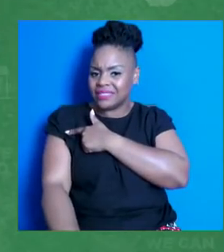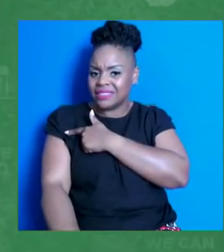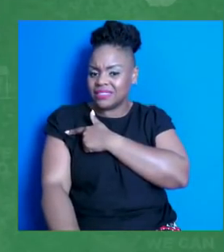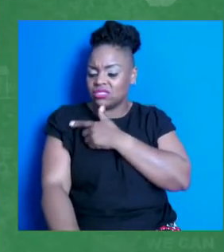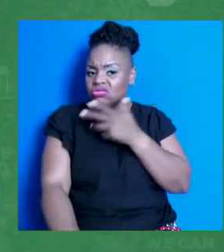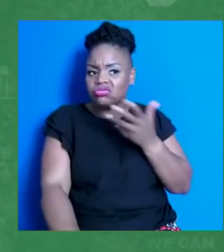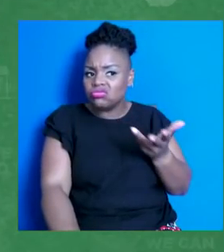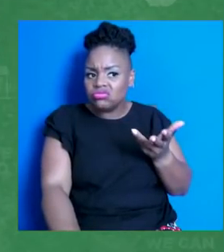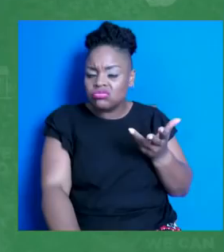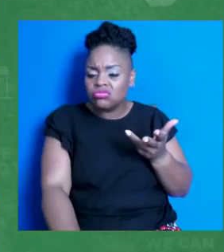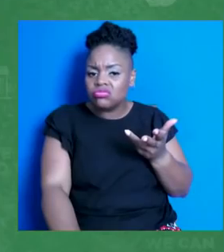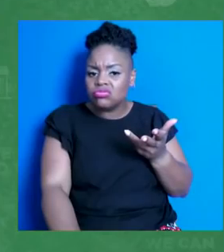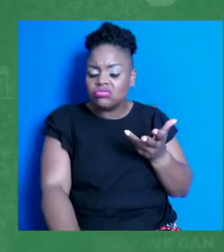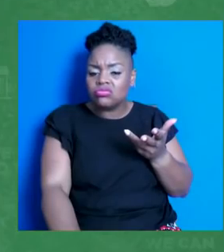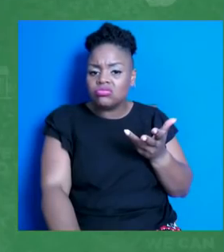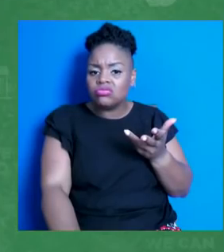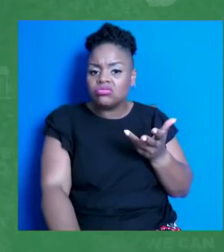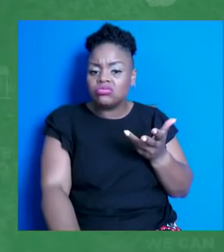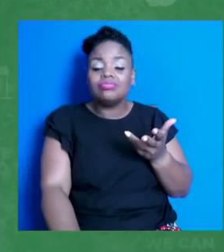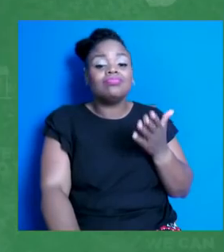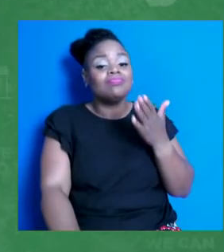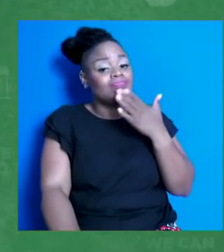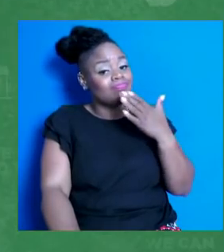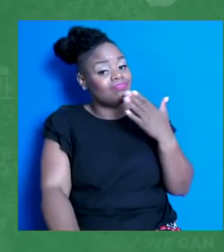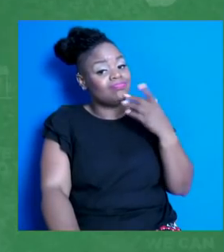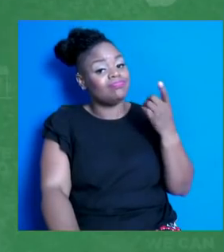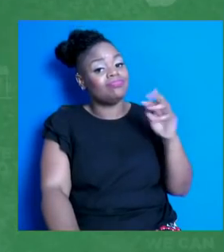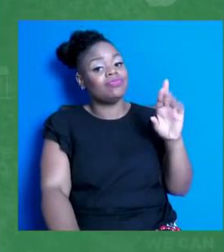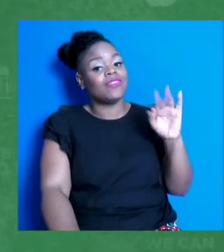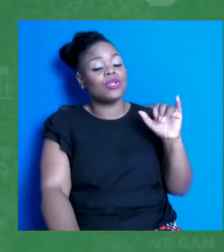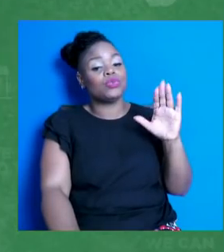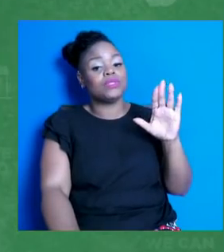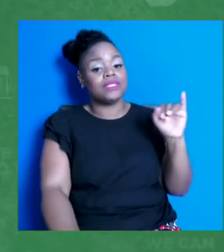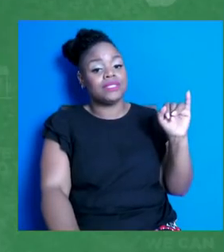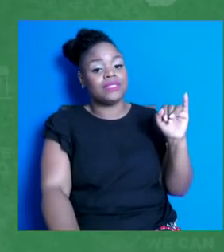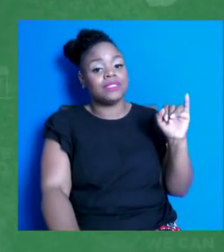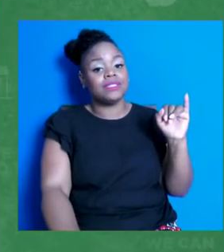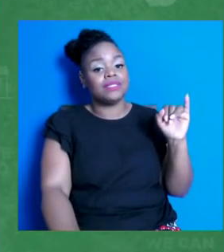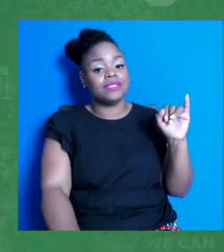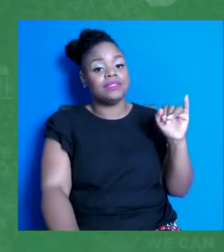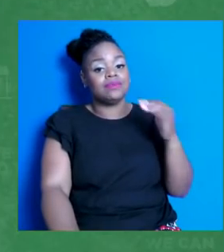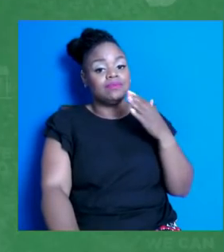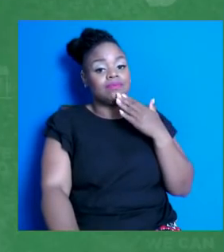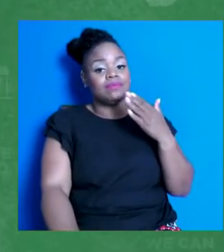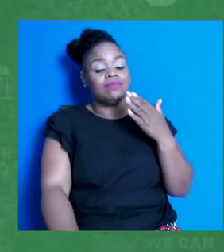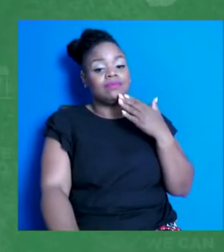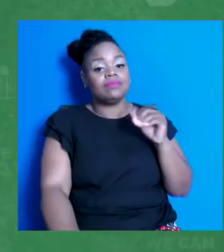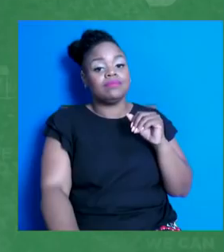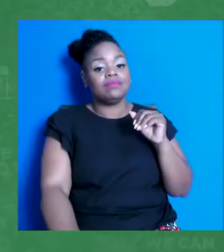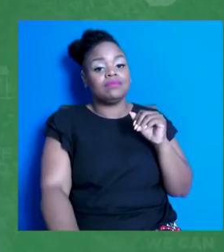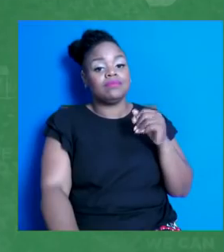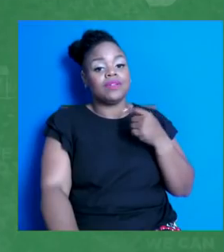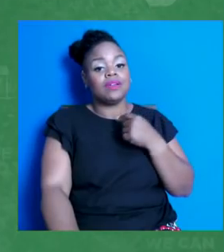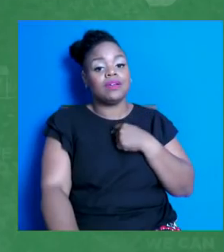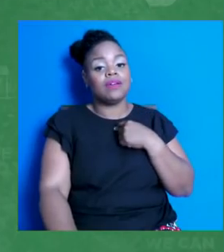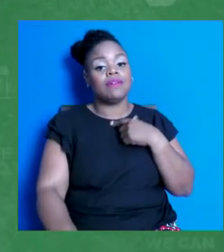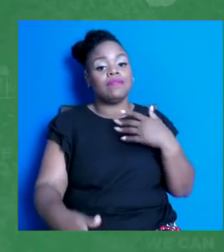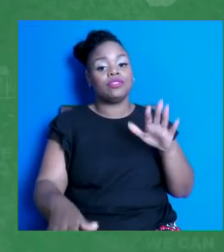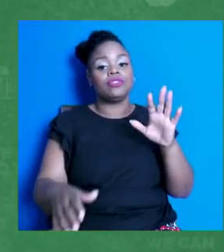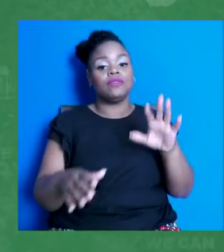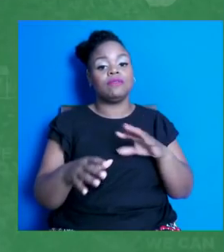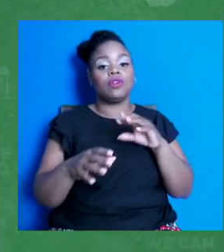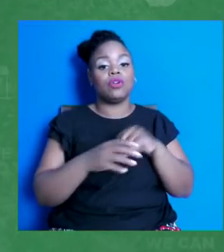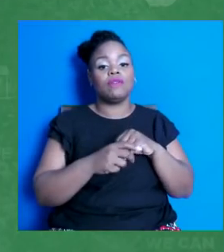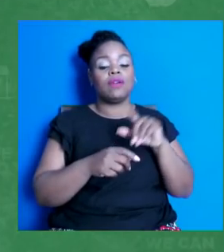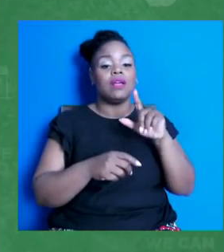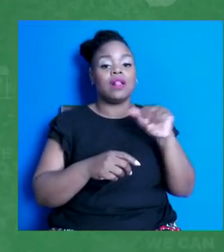Thank you, Dr. Fauci, for the question. So I am a member of a student-led panel called Not Completely Talk Story, and we